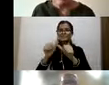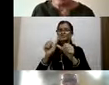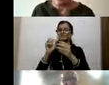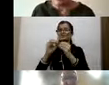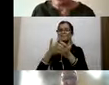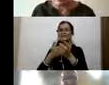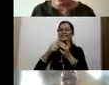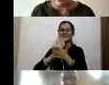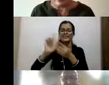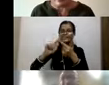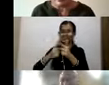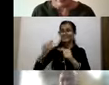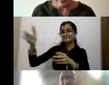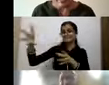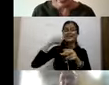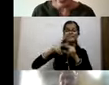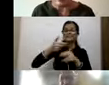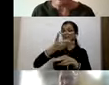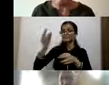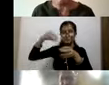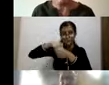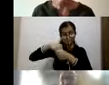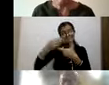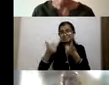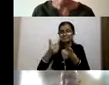that's great. Thanks. Thank you. Bye-bye.